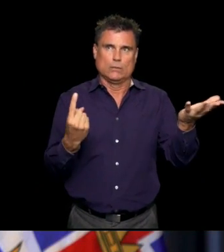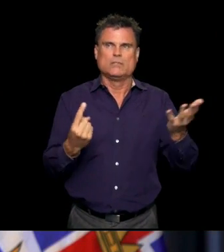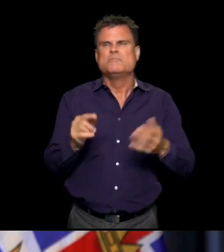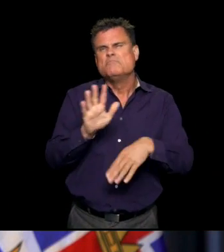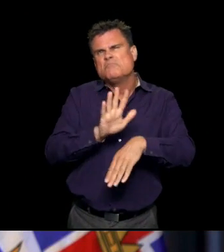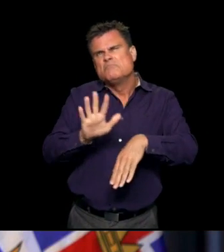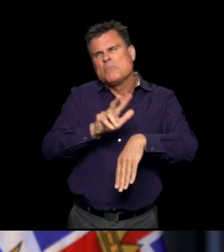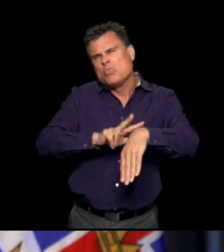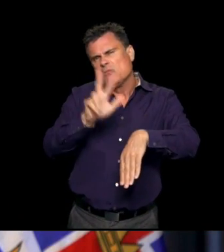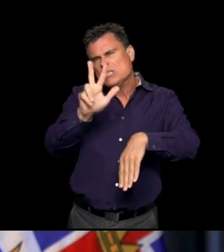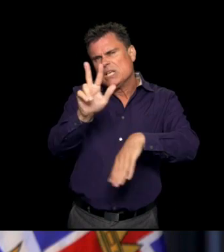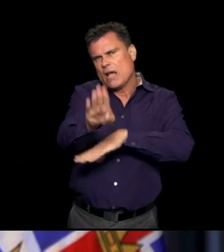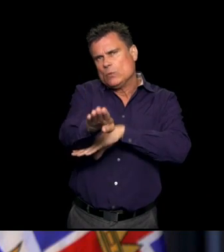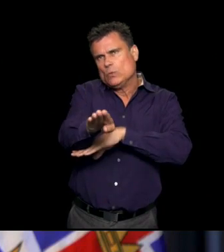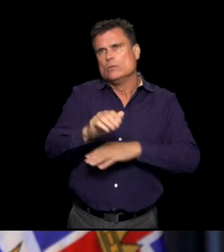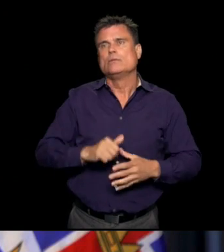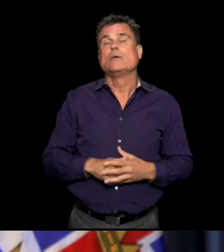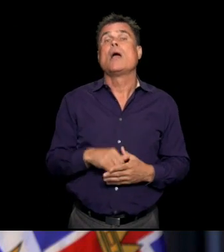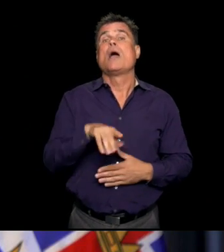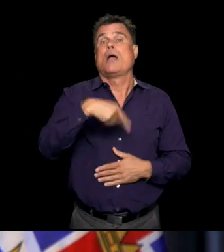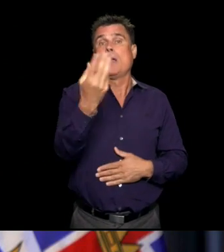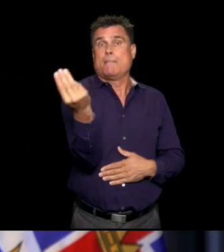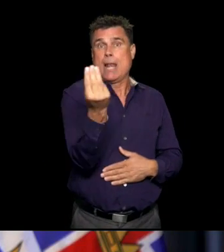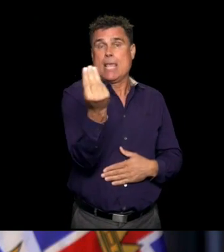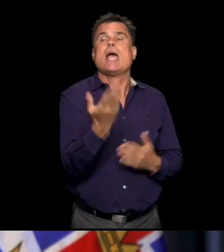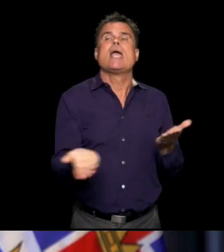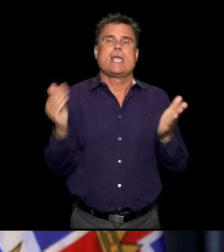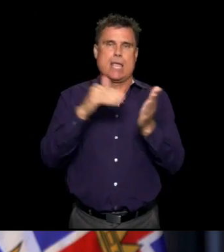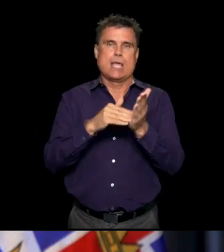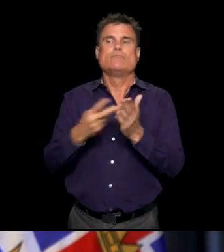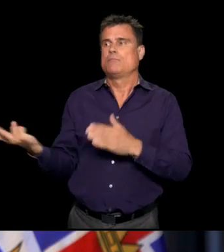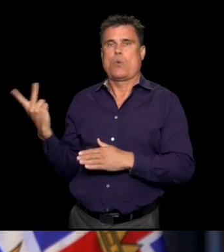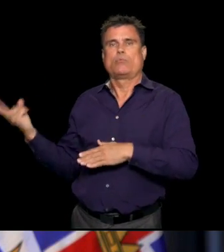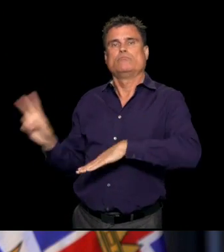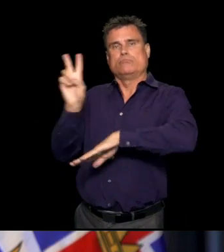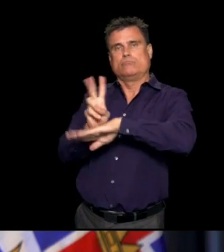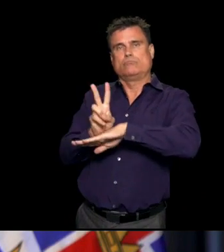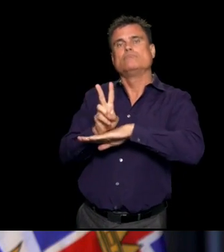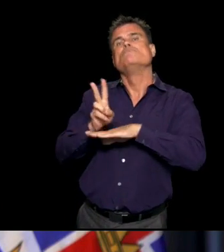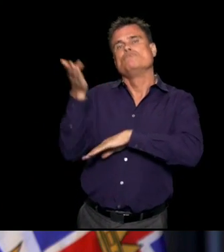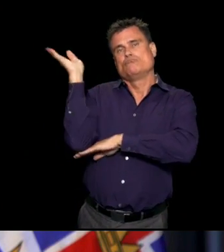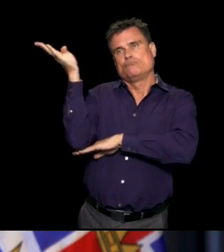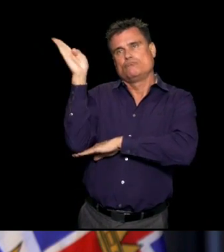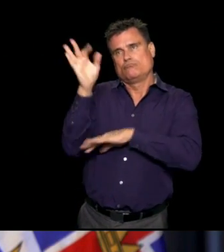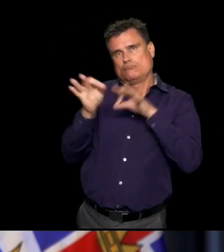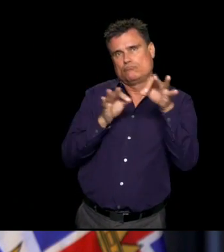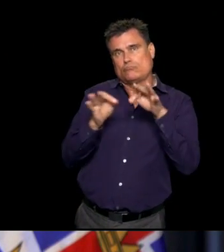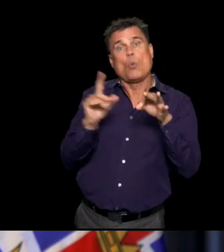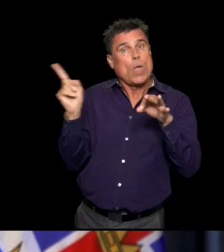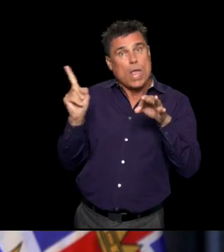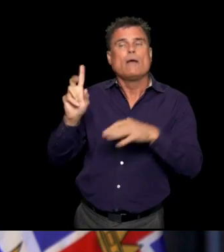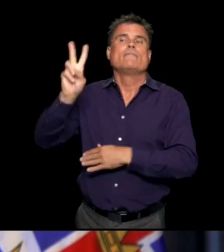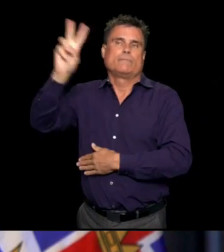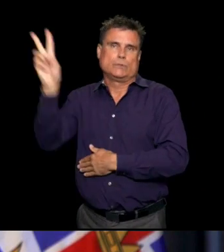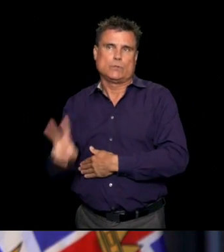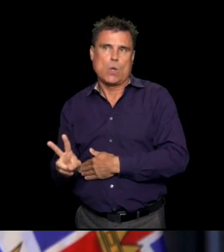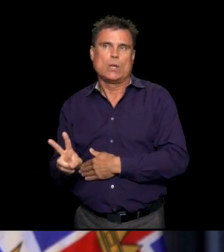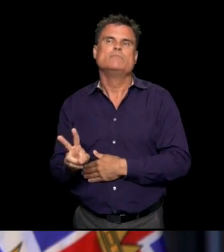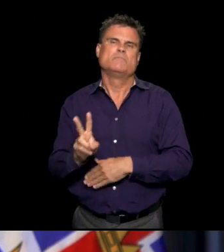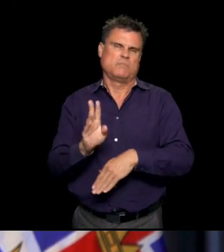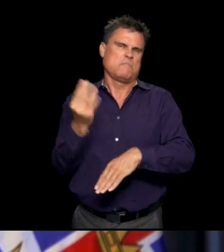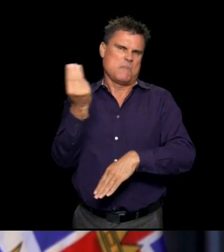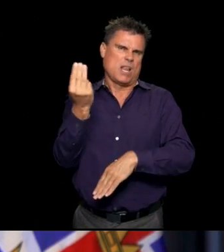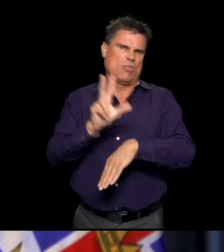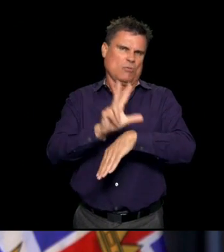with case counts and other relevant materials at around 3 o'clock. On Monday, we'll be back here at the Press Gallery Theatre